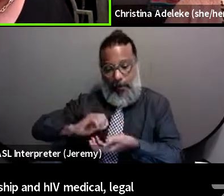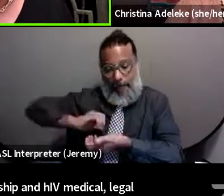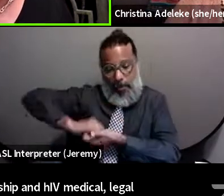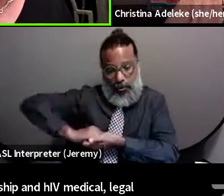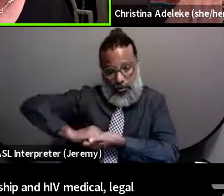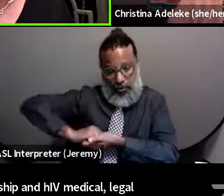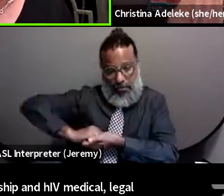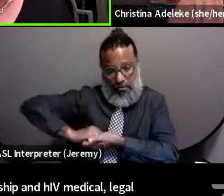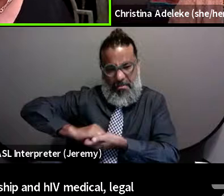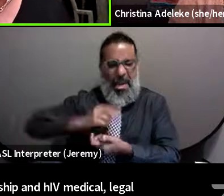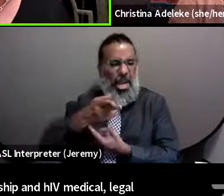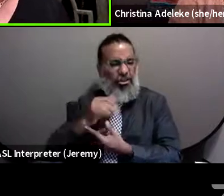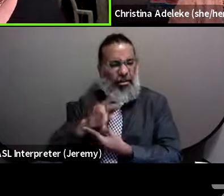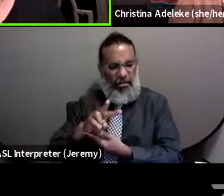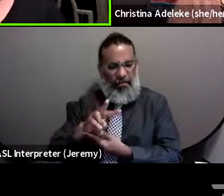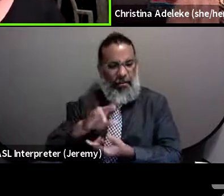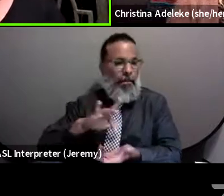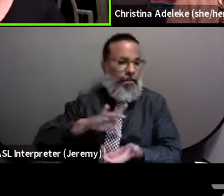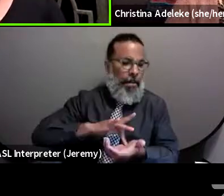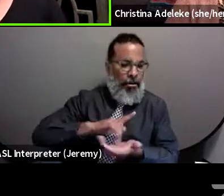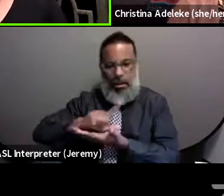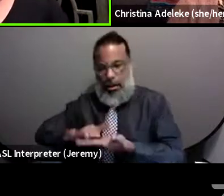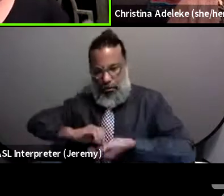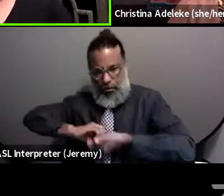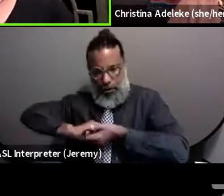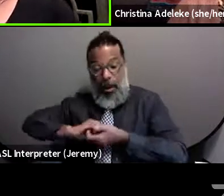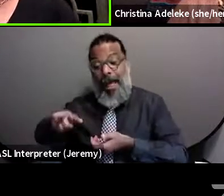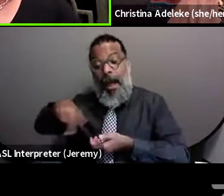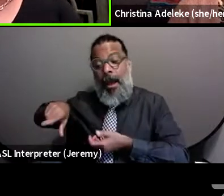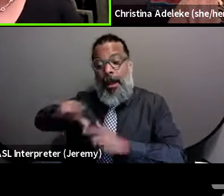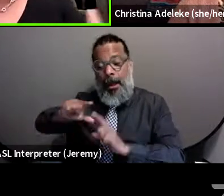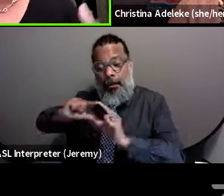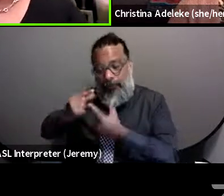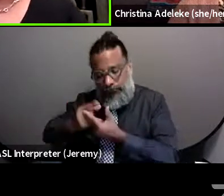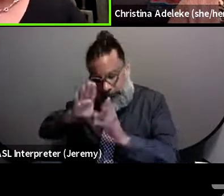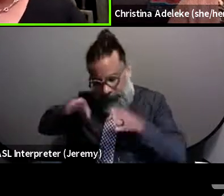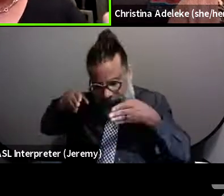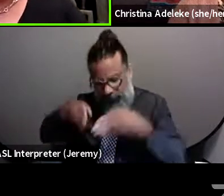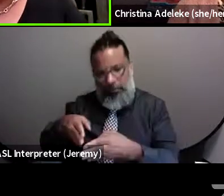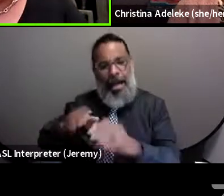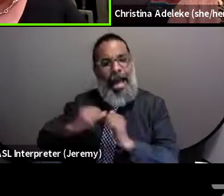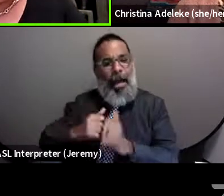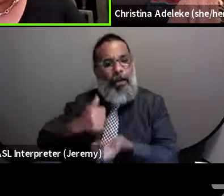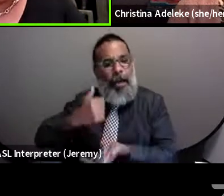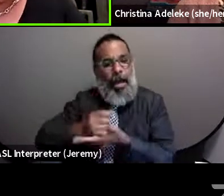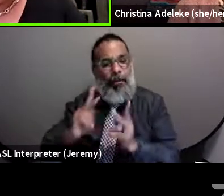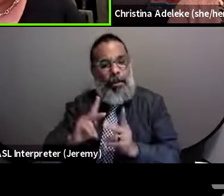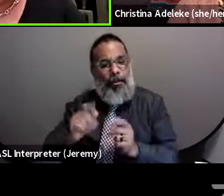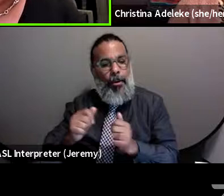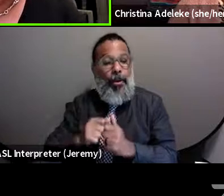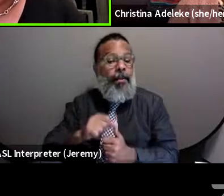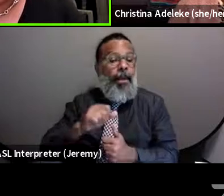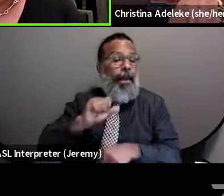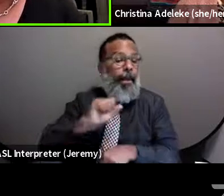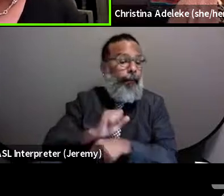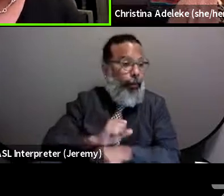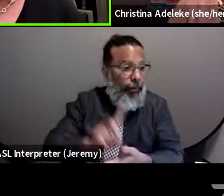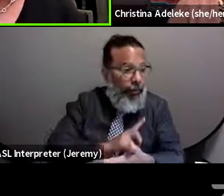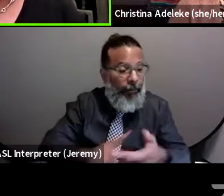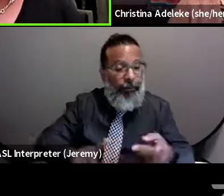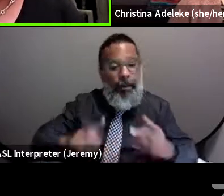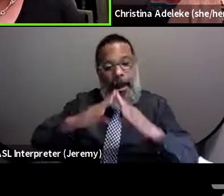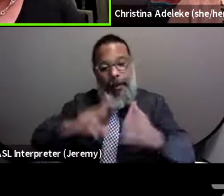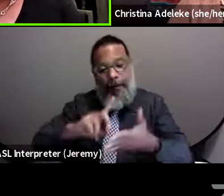at assisting individuals living with HIV with employment discrimination, housing discrimination, privacy violations.